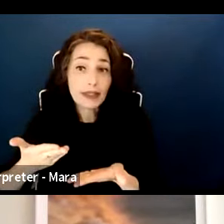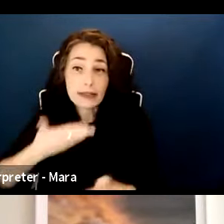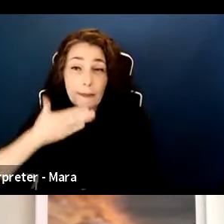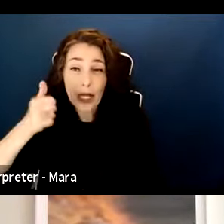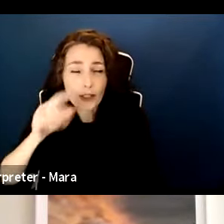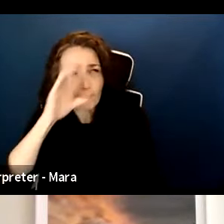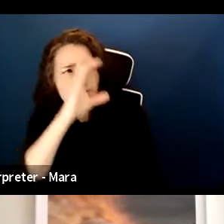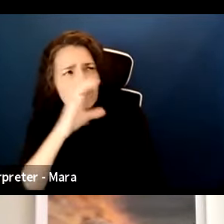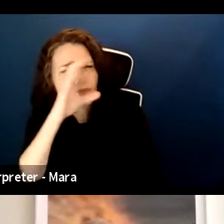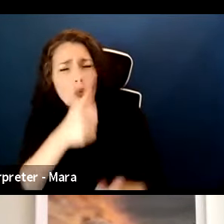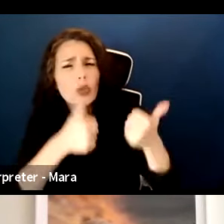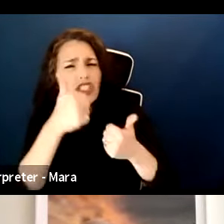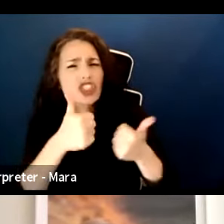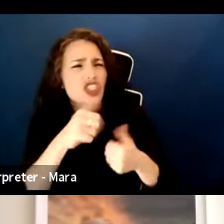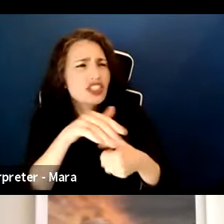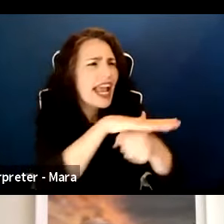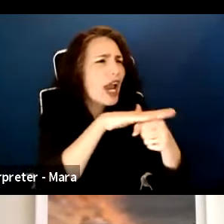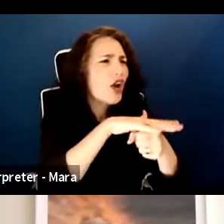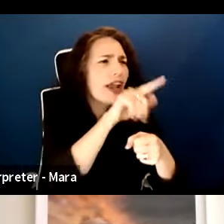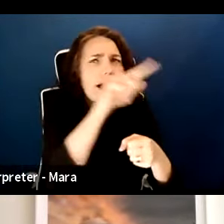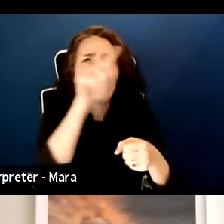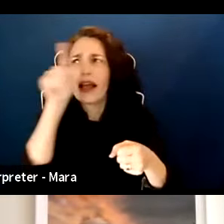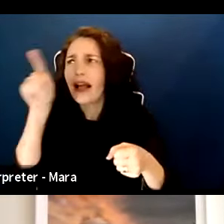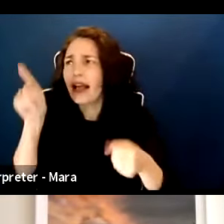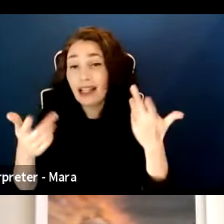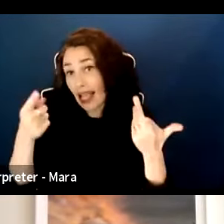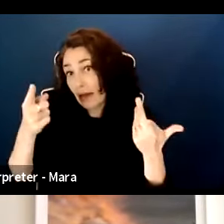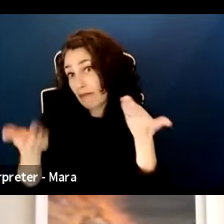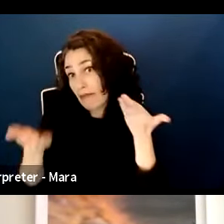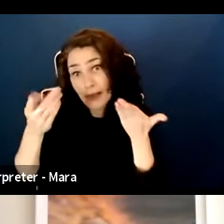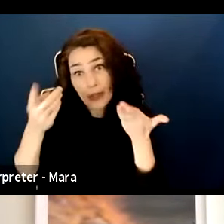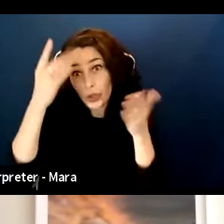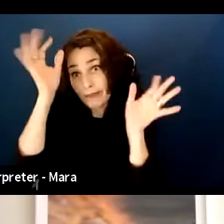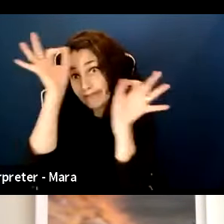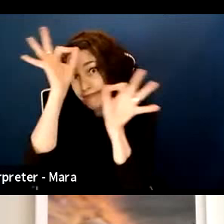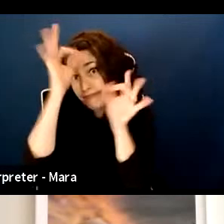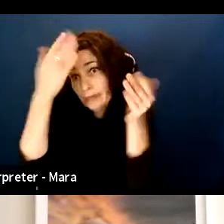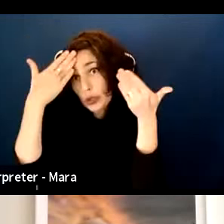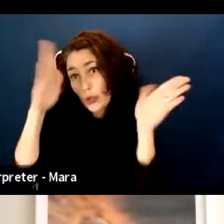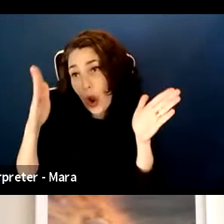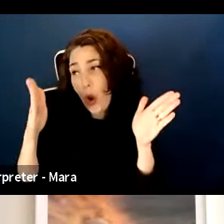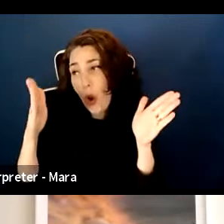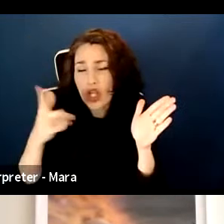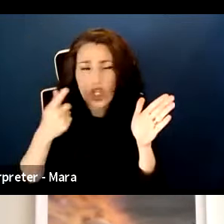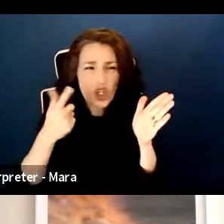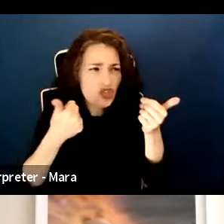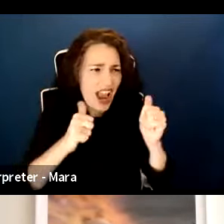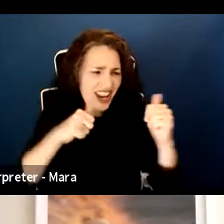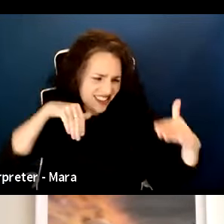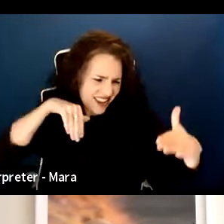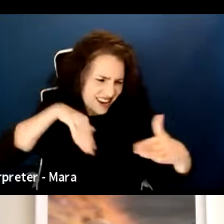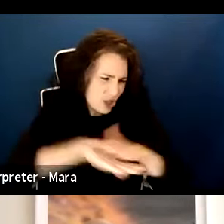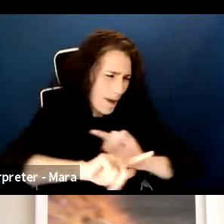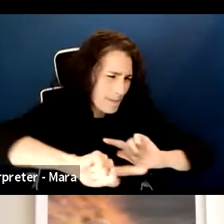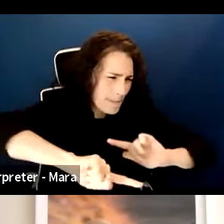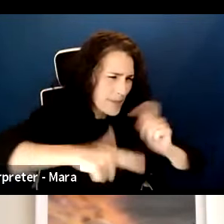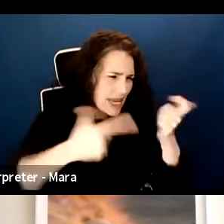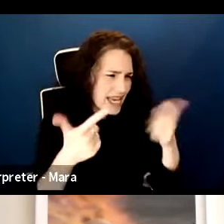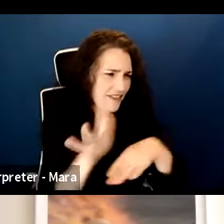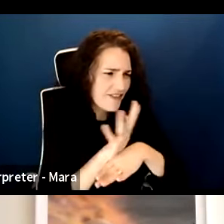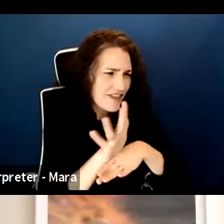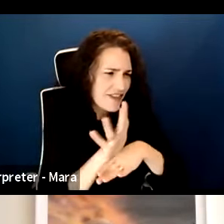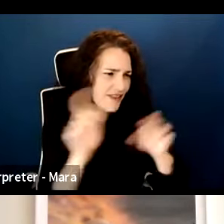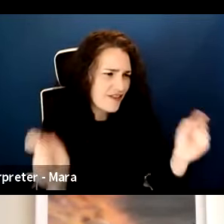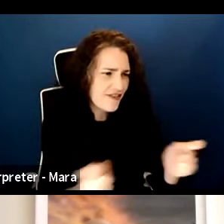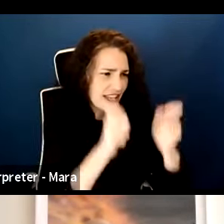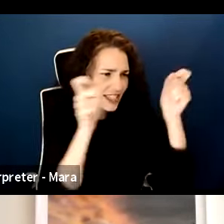you don't know, you're trying to get into a big film festival where there's all these film festivals that fit exactly what you're doing.